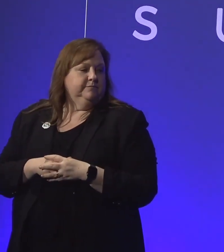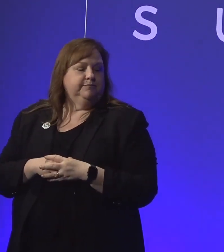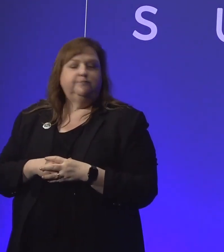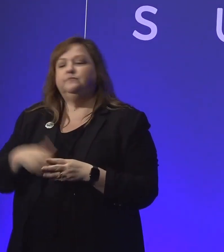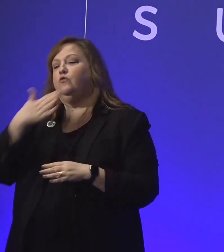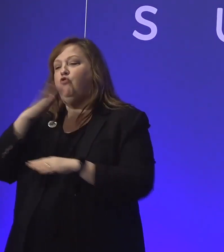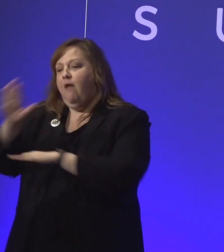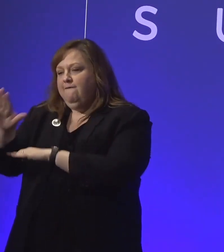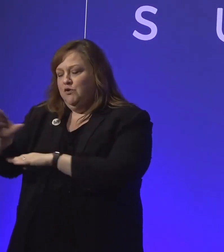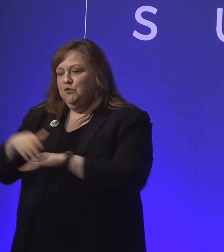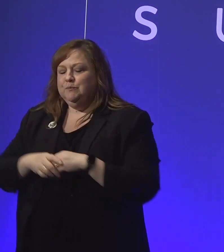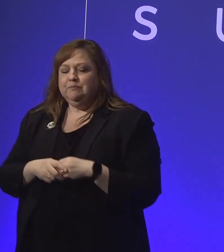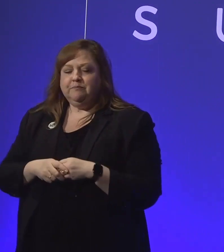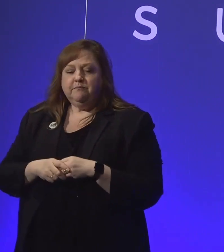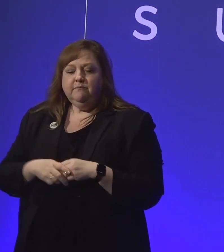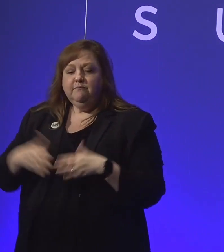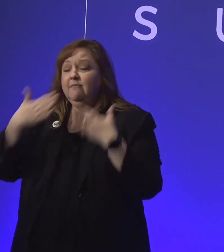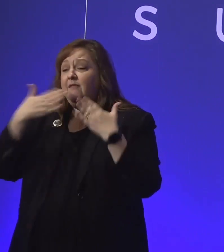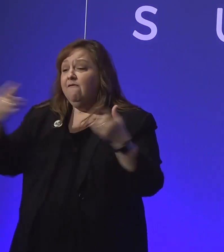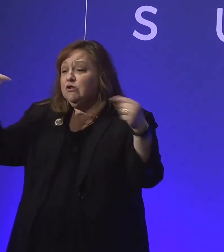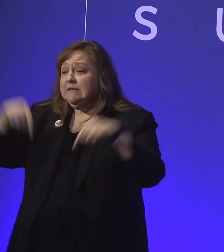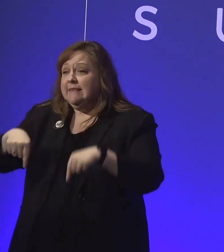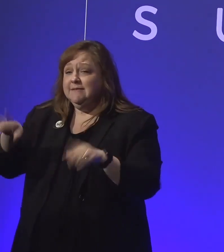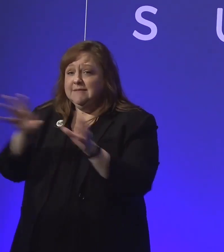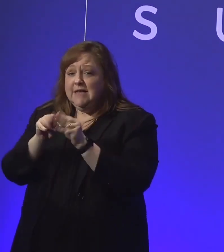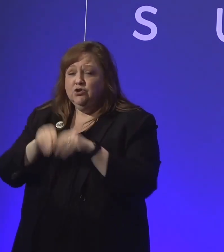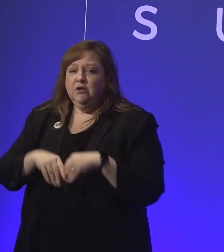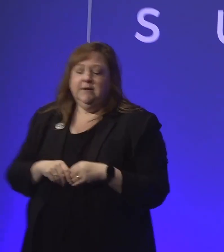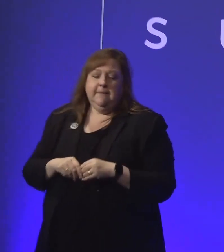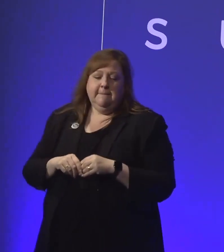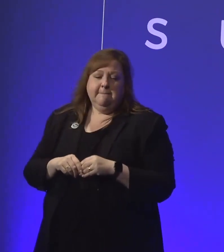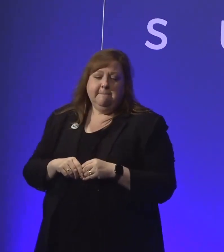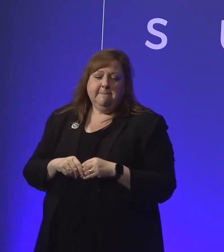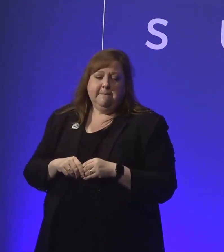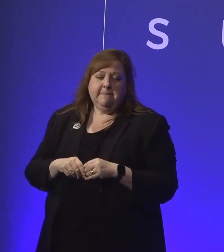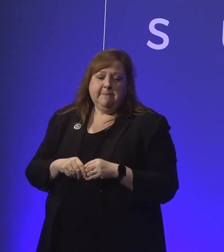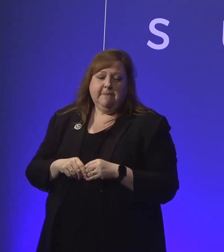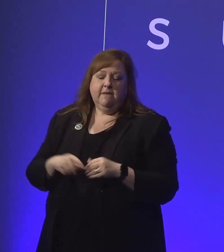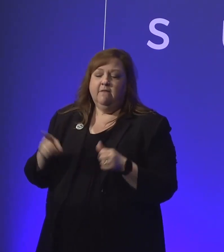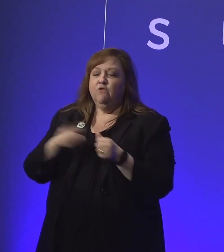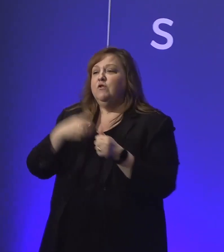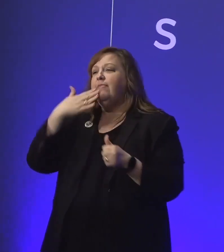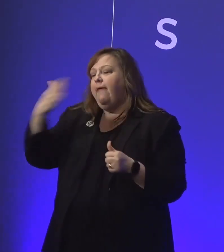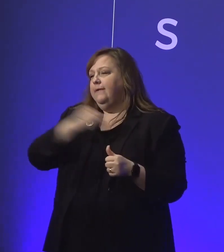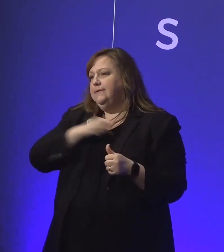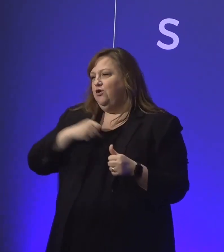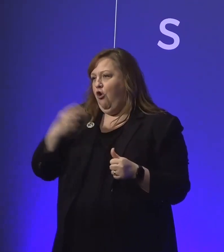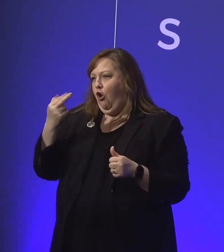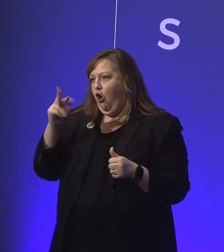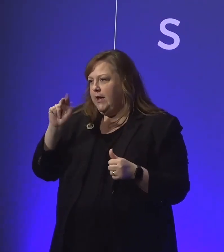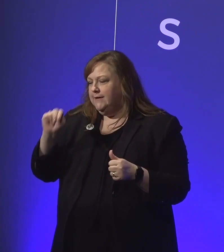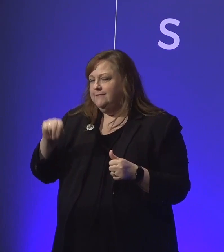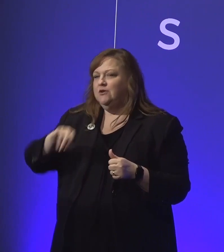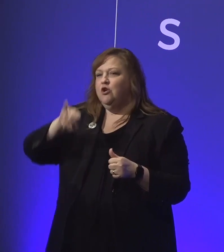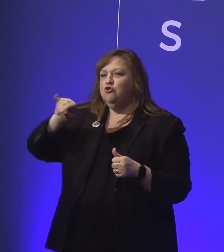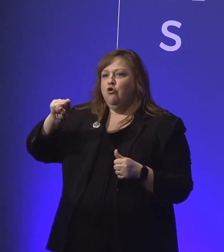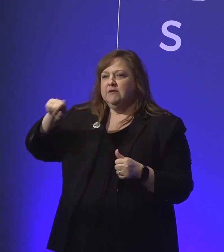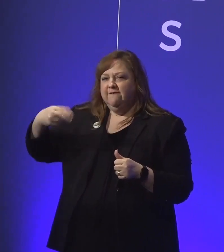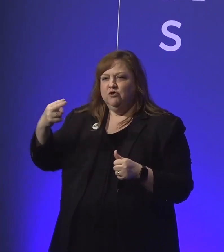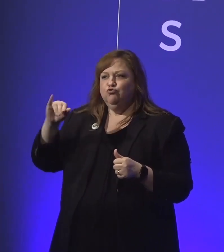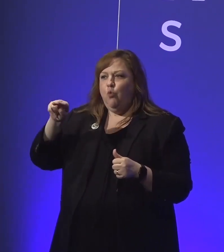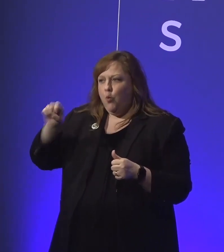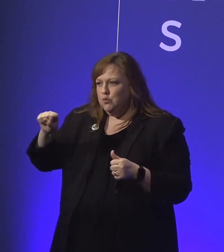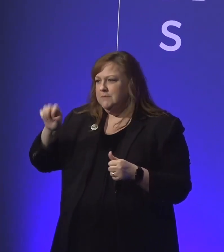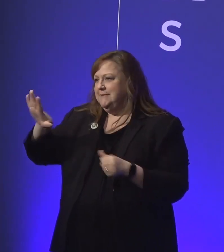Good afternoon everyone. Thank you for attending this session. Firstly I'd really like to thank Senator Harkin, Joseph Jones and team and the city of